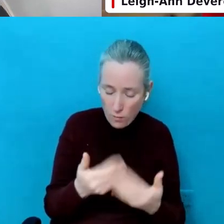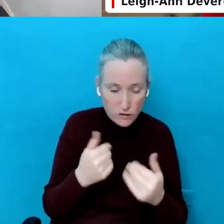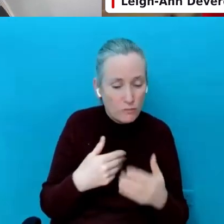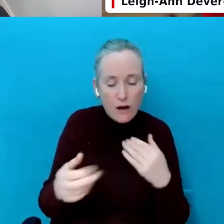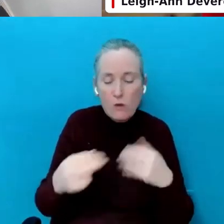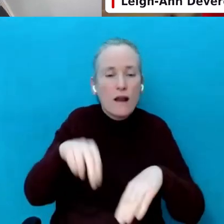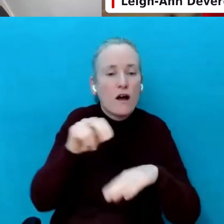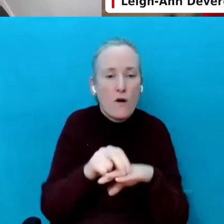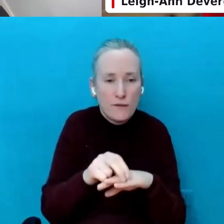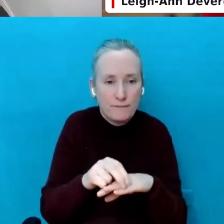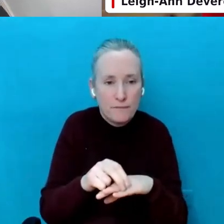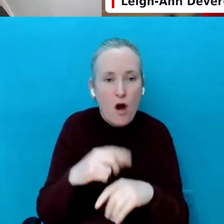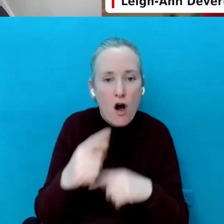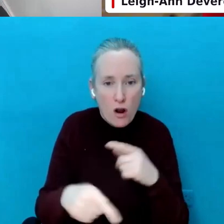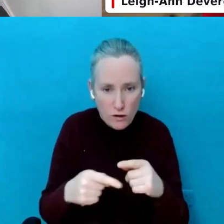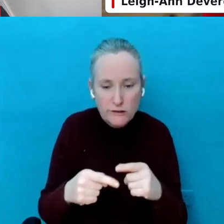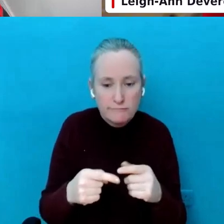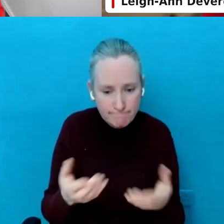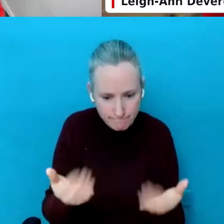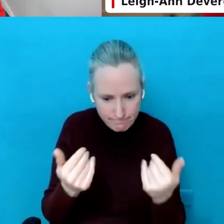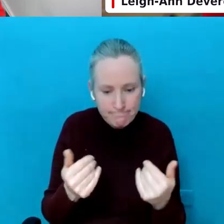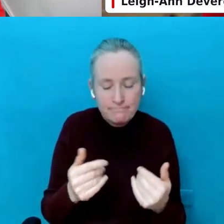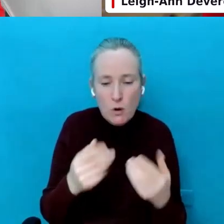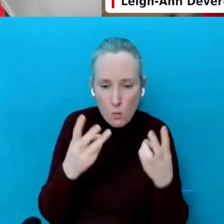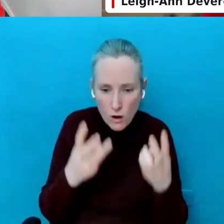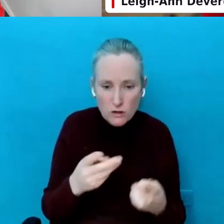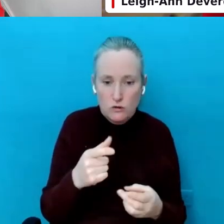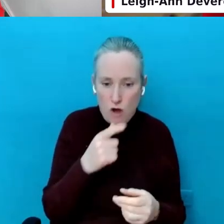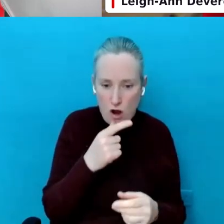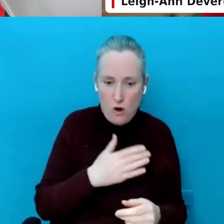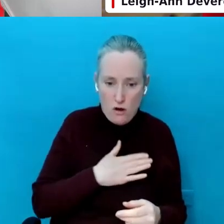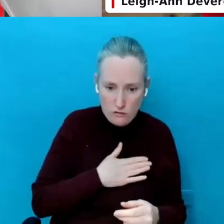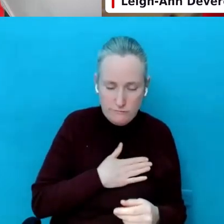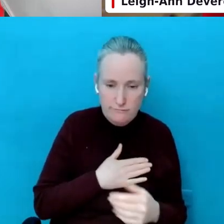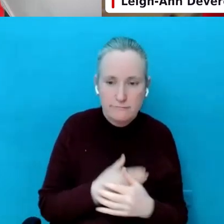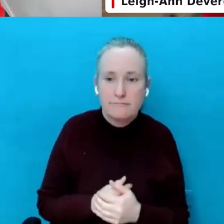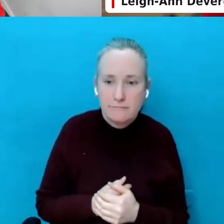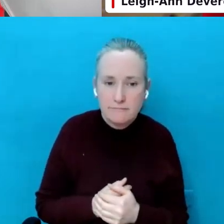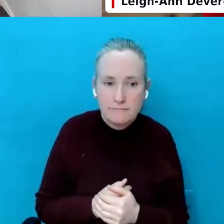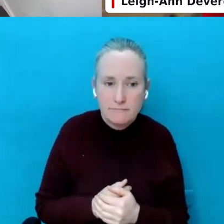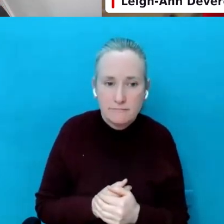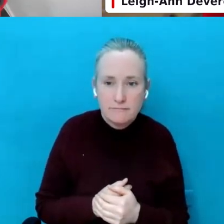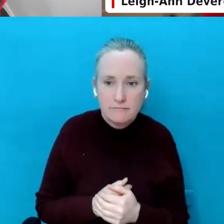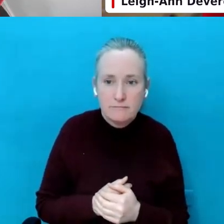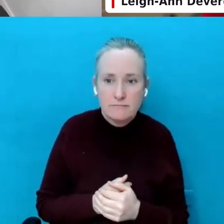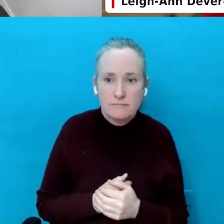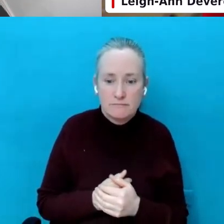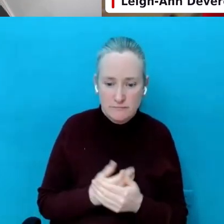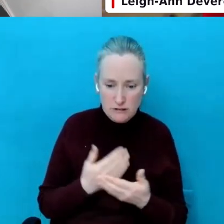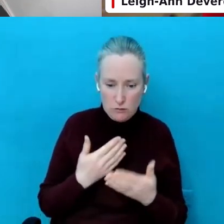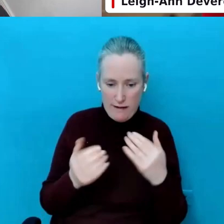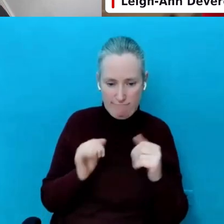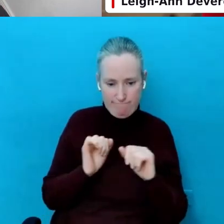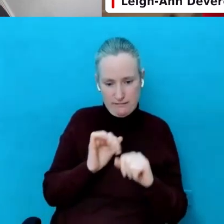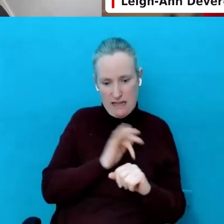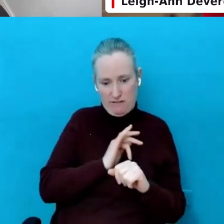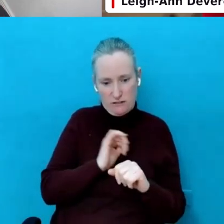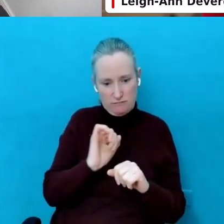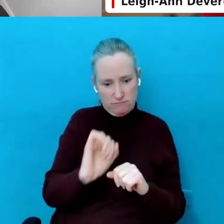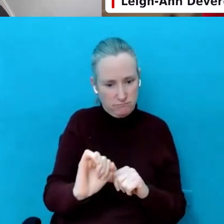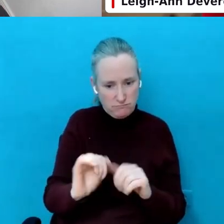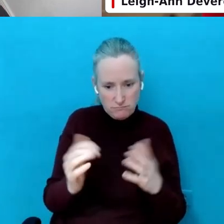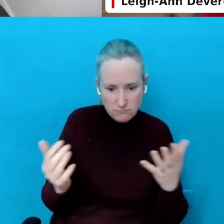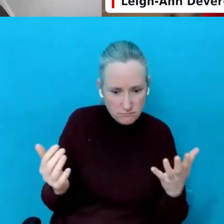no matter what. We want you to be able to talk to us. And where are they at? Where are they at in their heads?